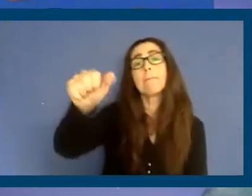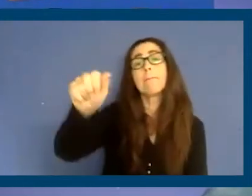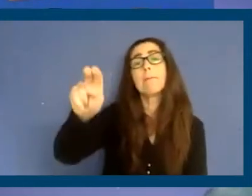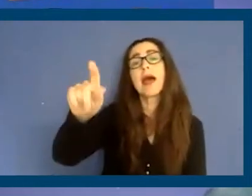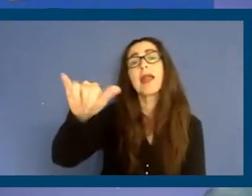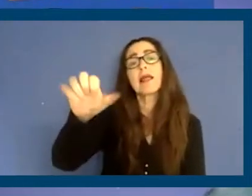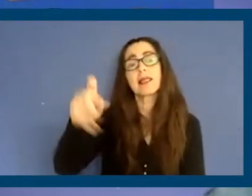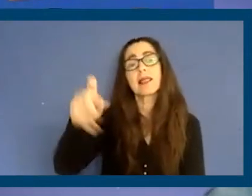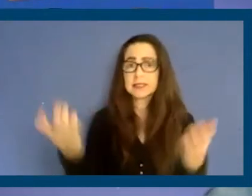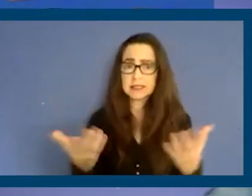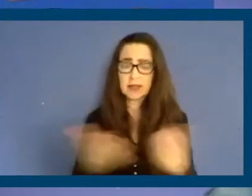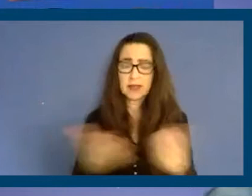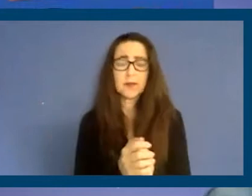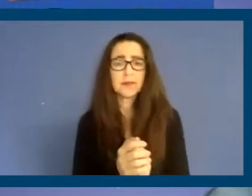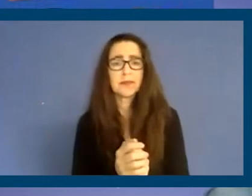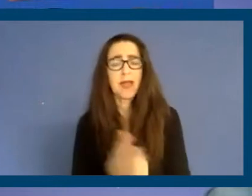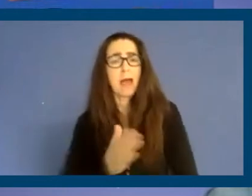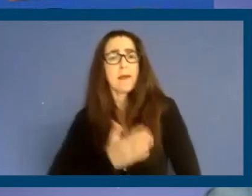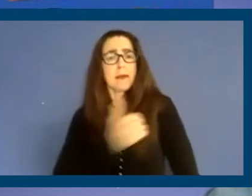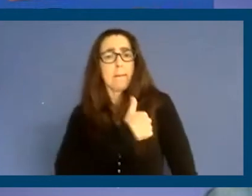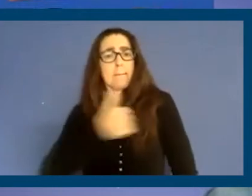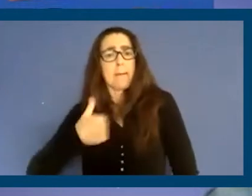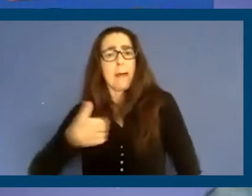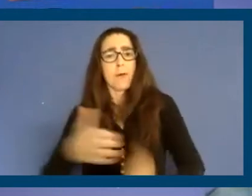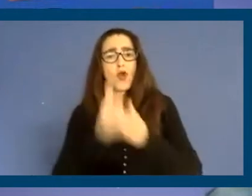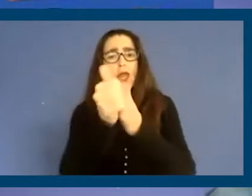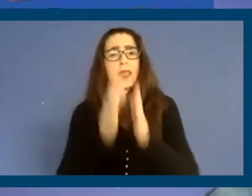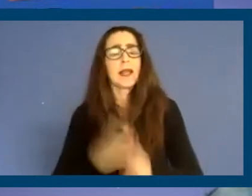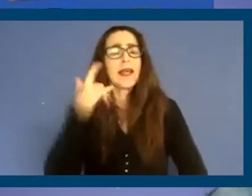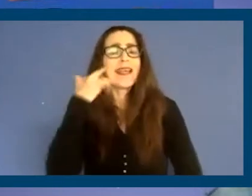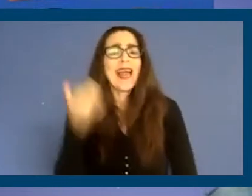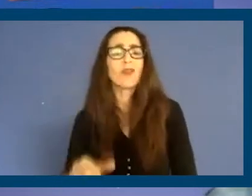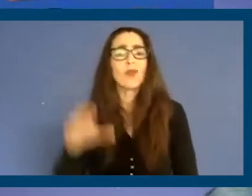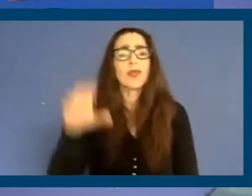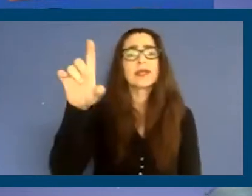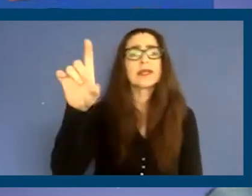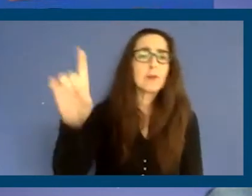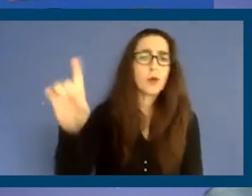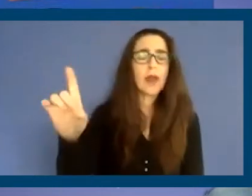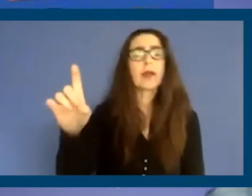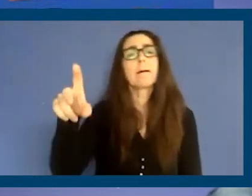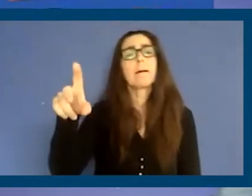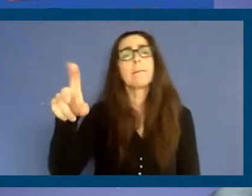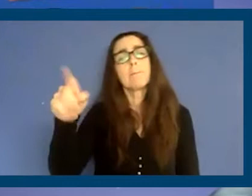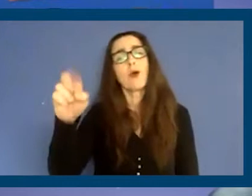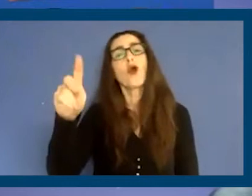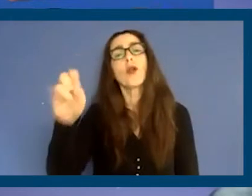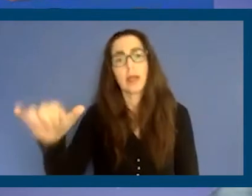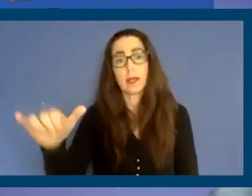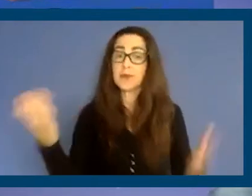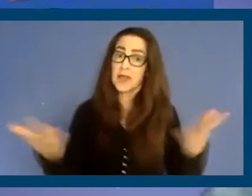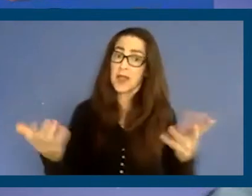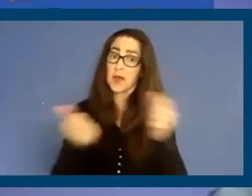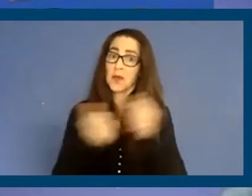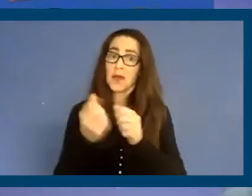a member and leader of the California Democratic Party, and here with our